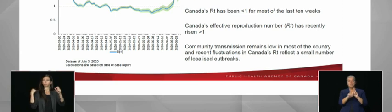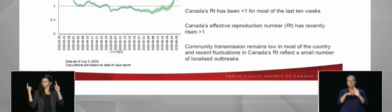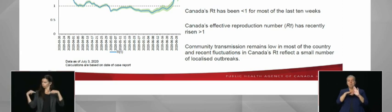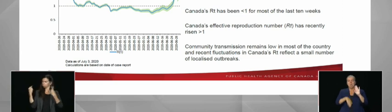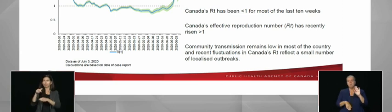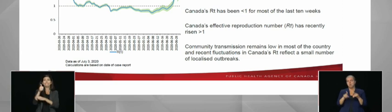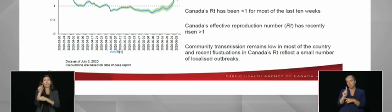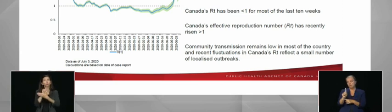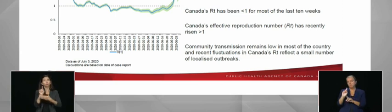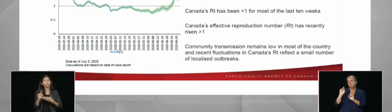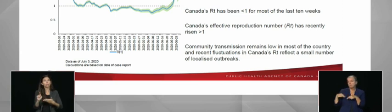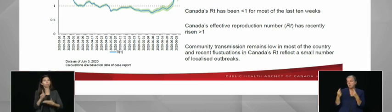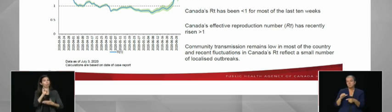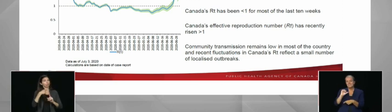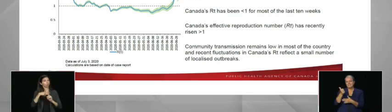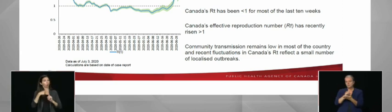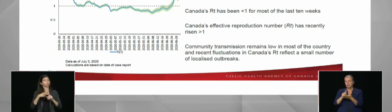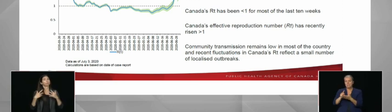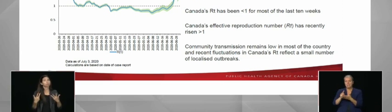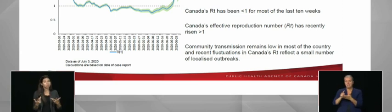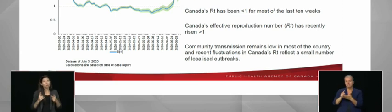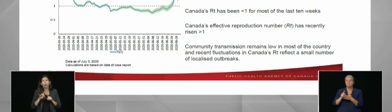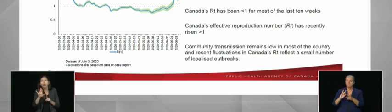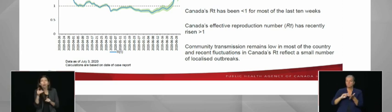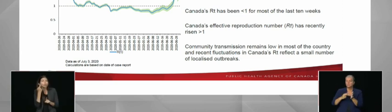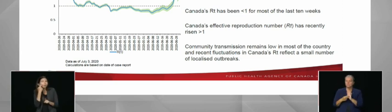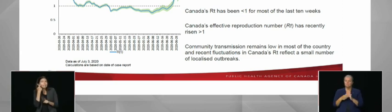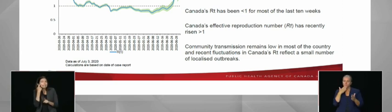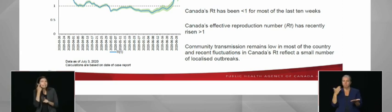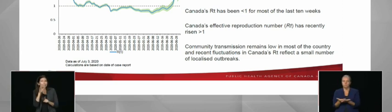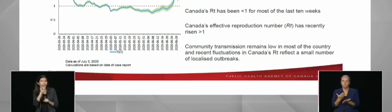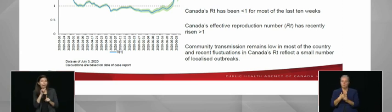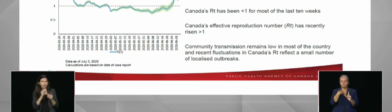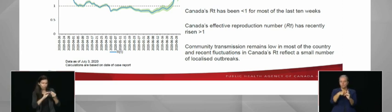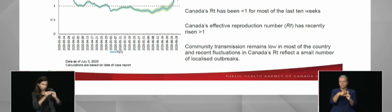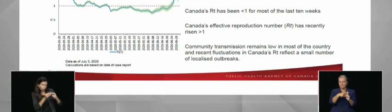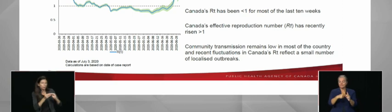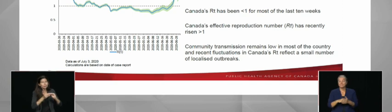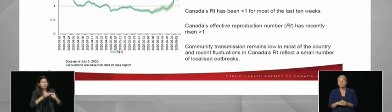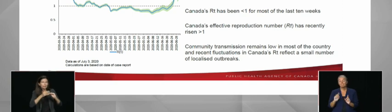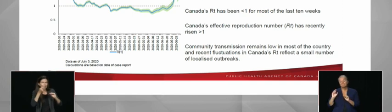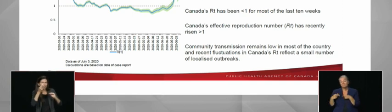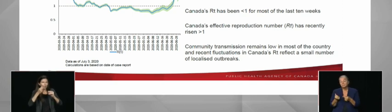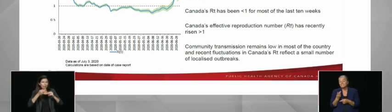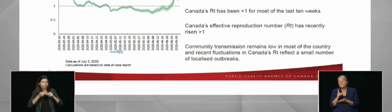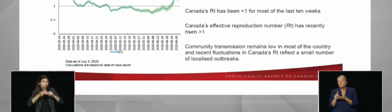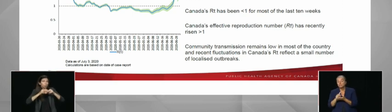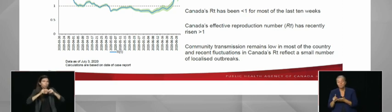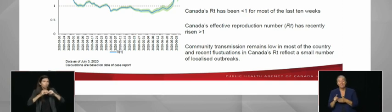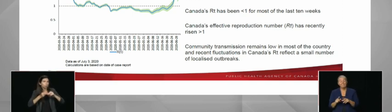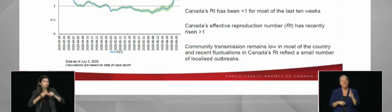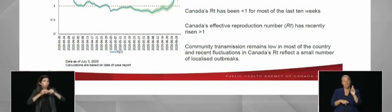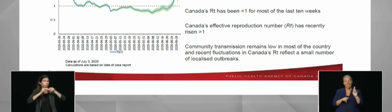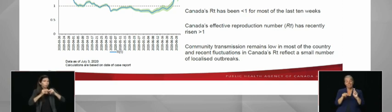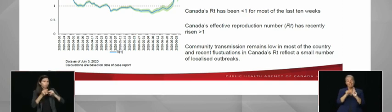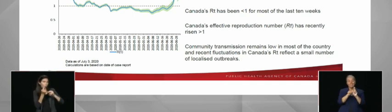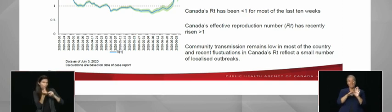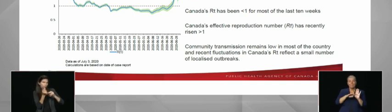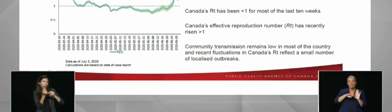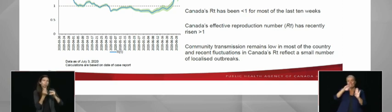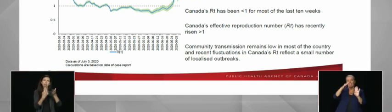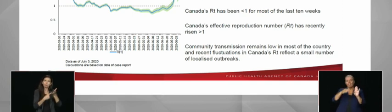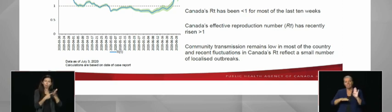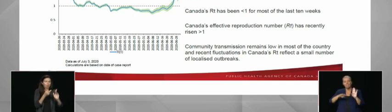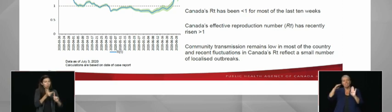the RT has been fluctuating and has sometimes risen above 1 and also fallen below 1. At this point, with transmission largely